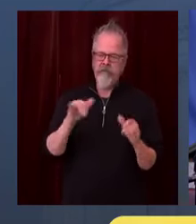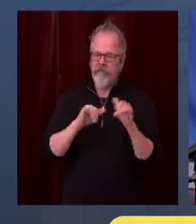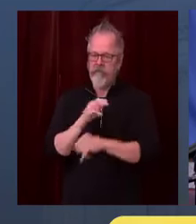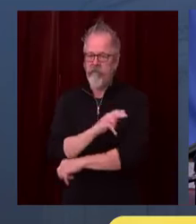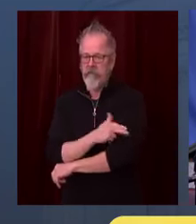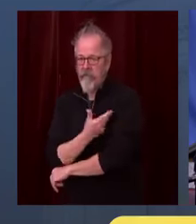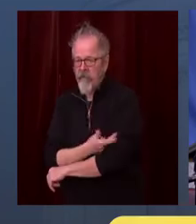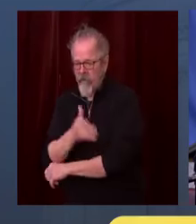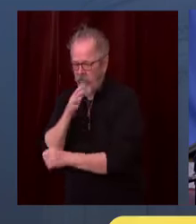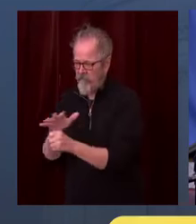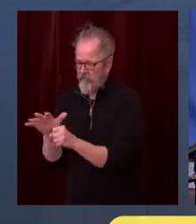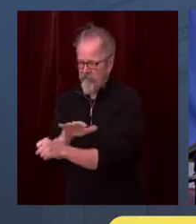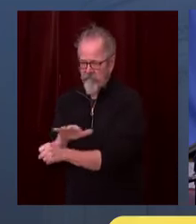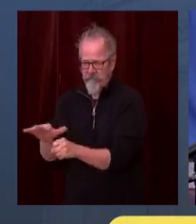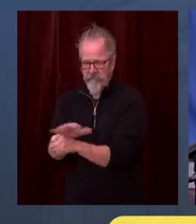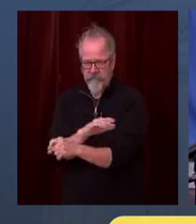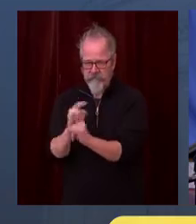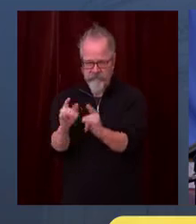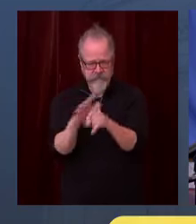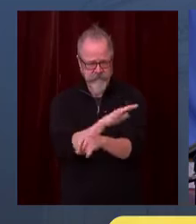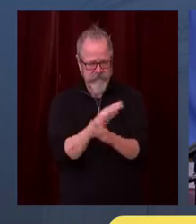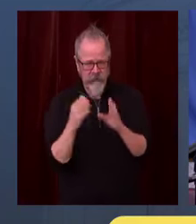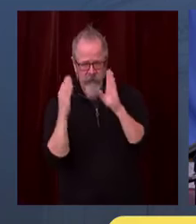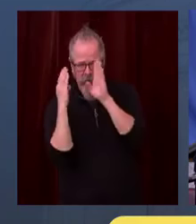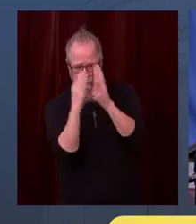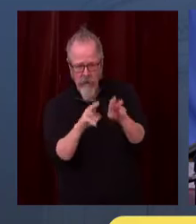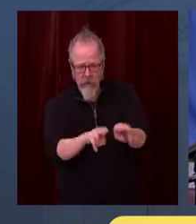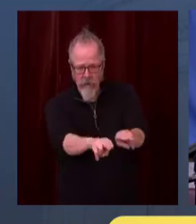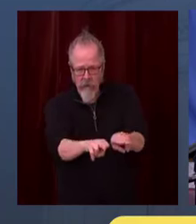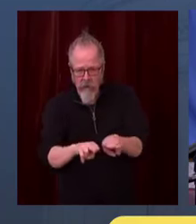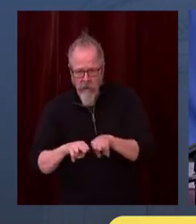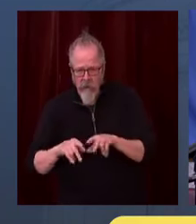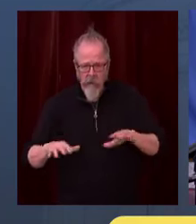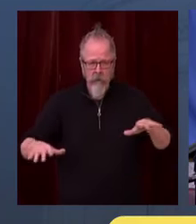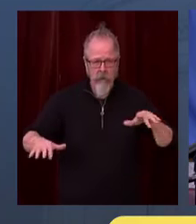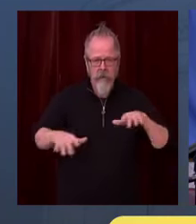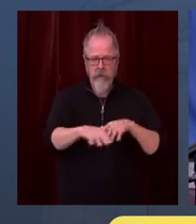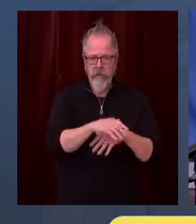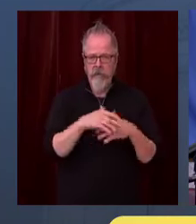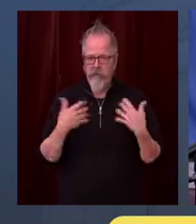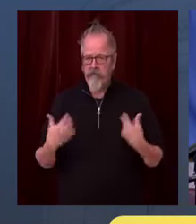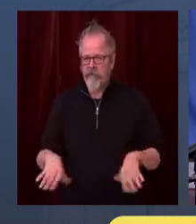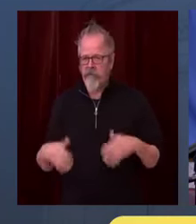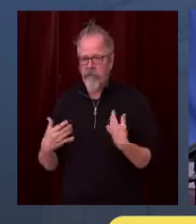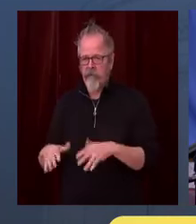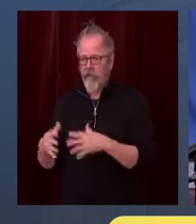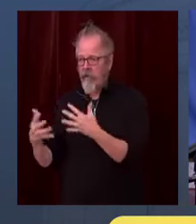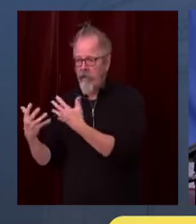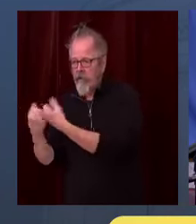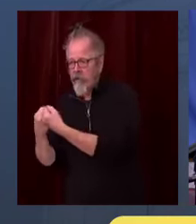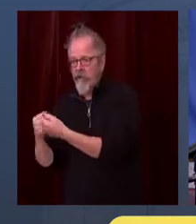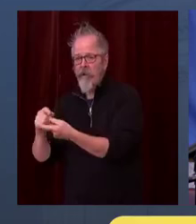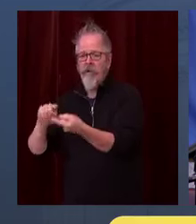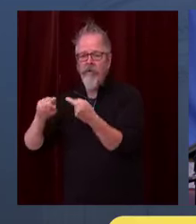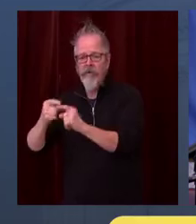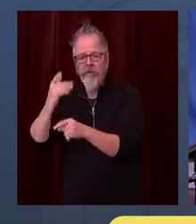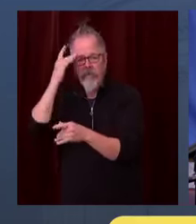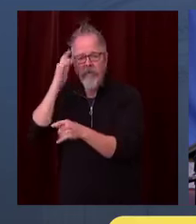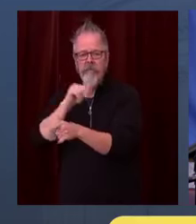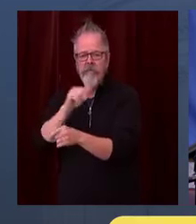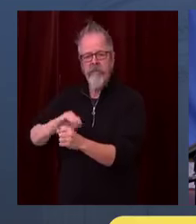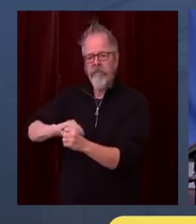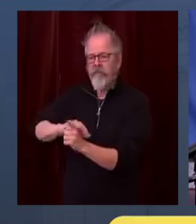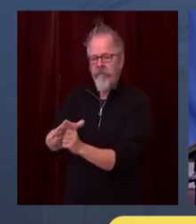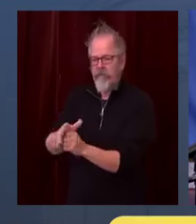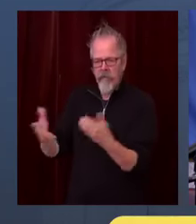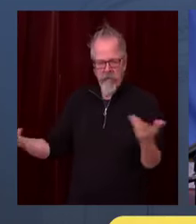treatment because of the stresses our hospitals will be under. Left unchecked, the economic